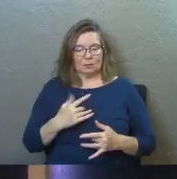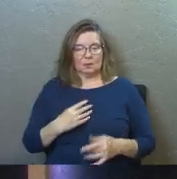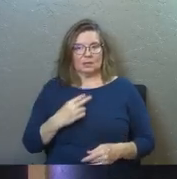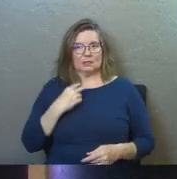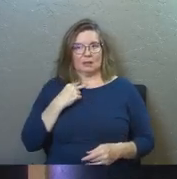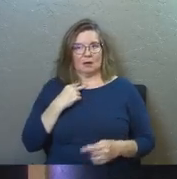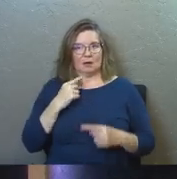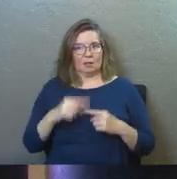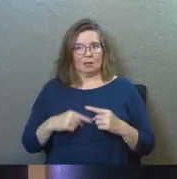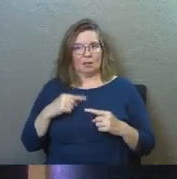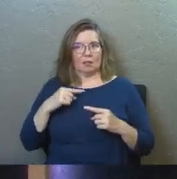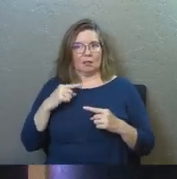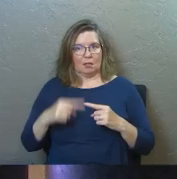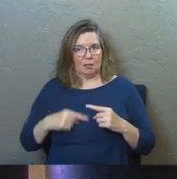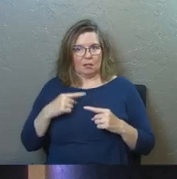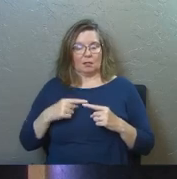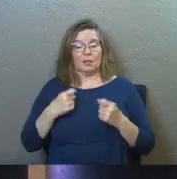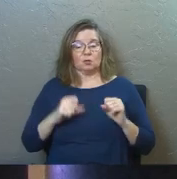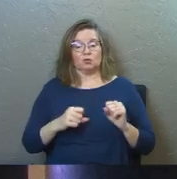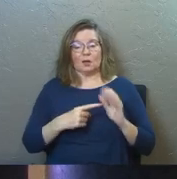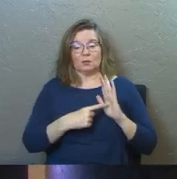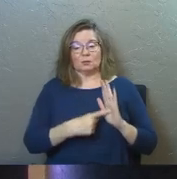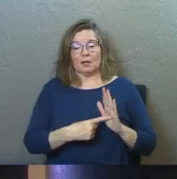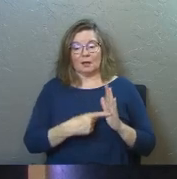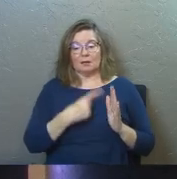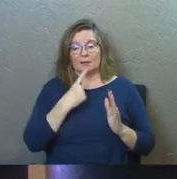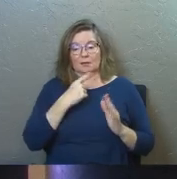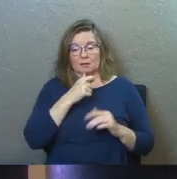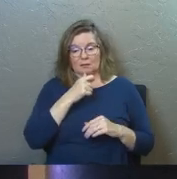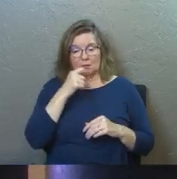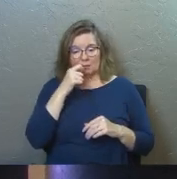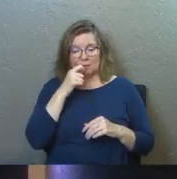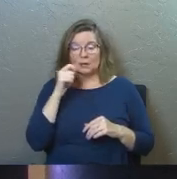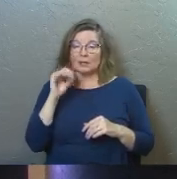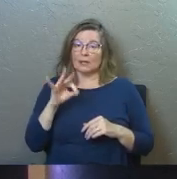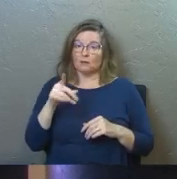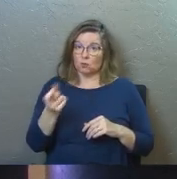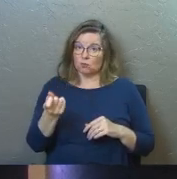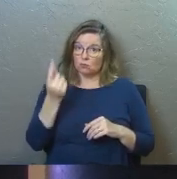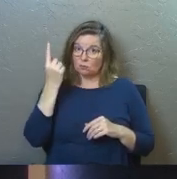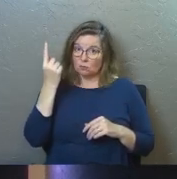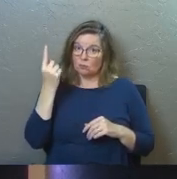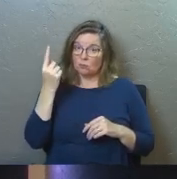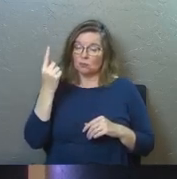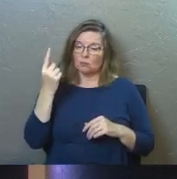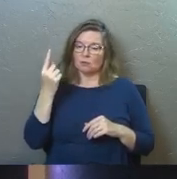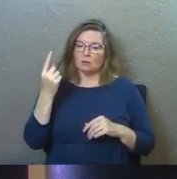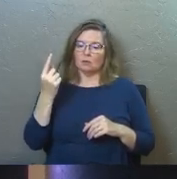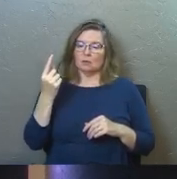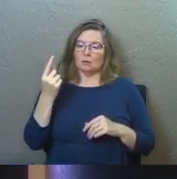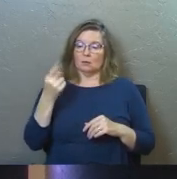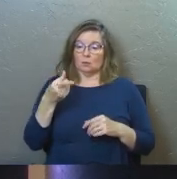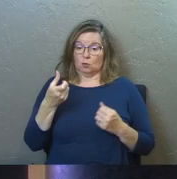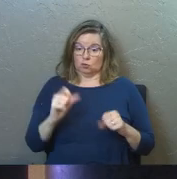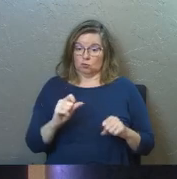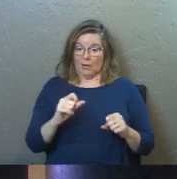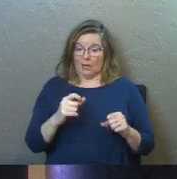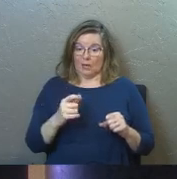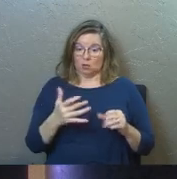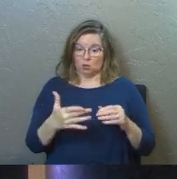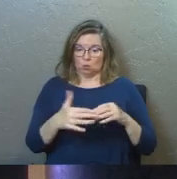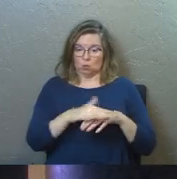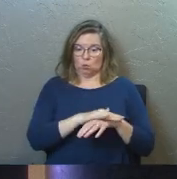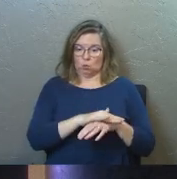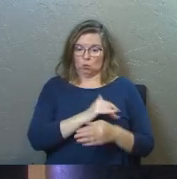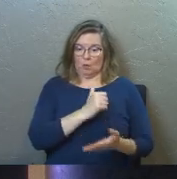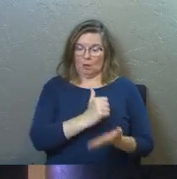get stuck, and they were trying to make the point yesterday, that if you would understand what it is that you're trying to medicate,